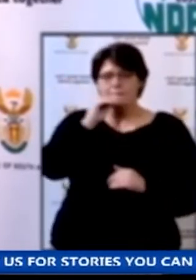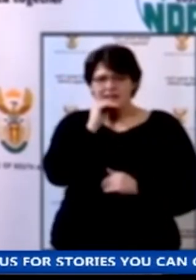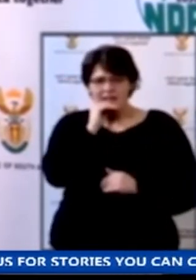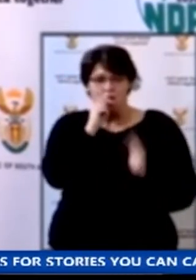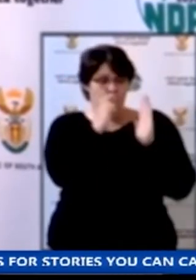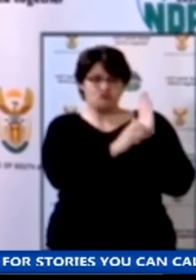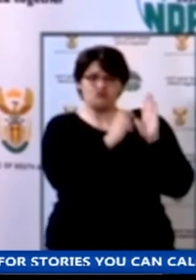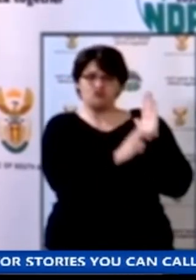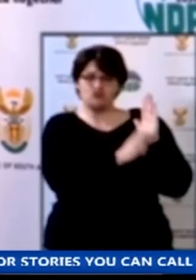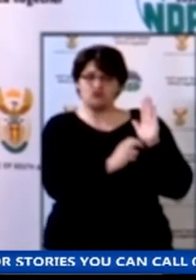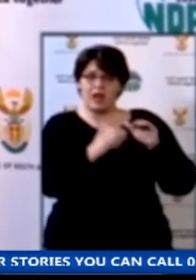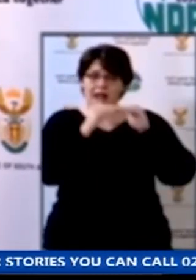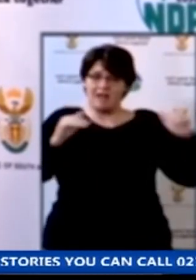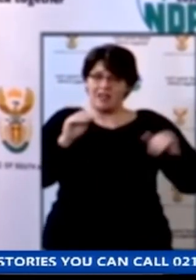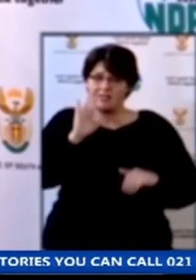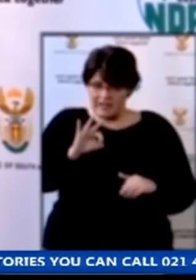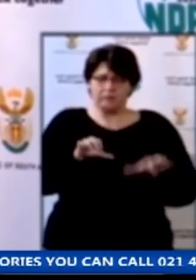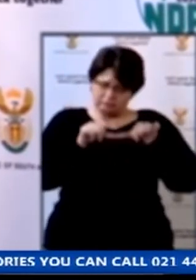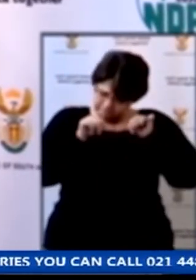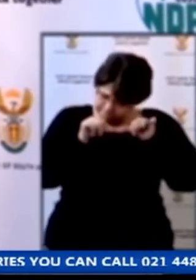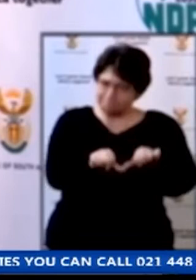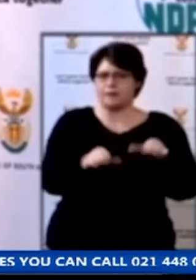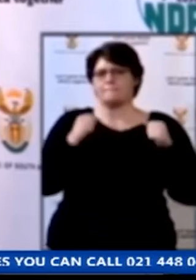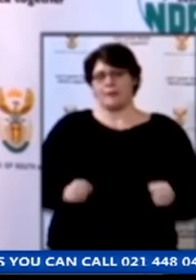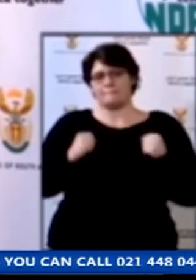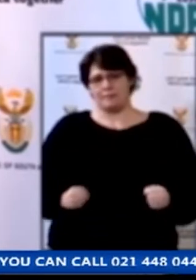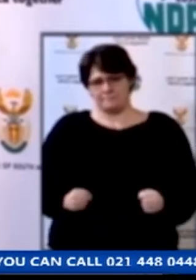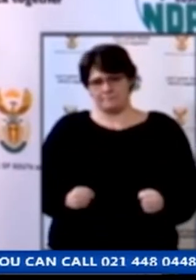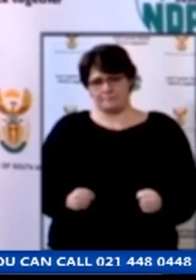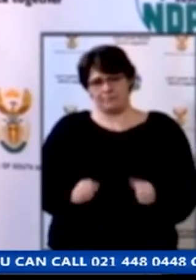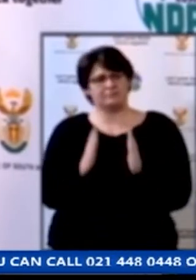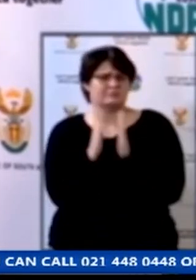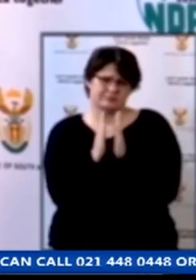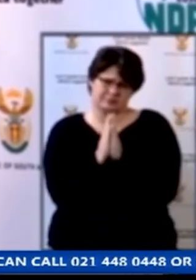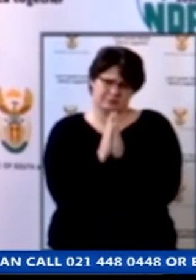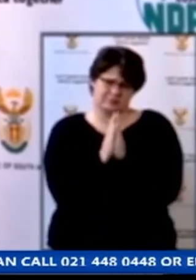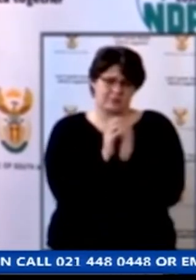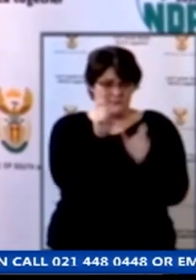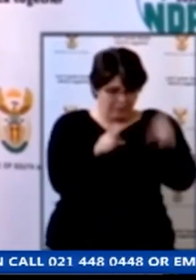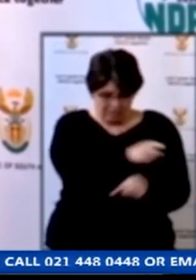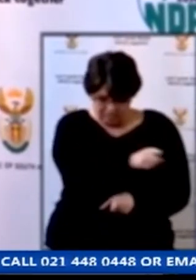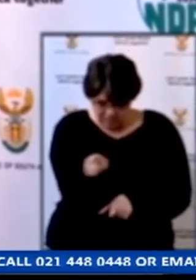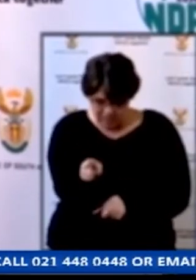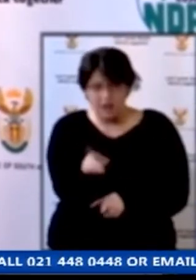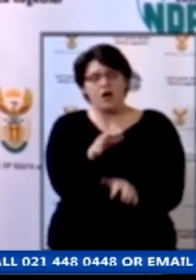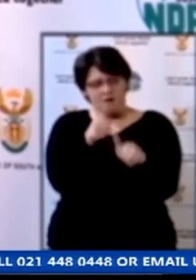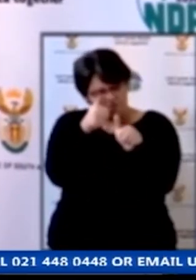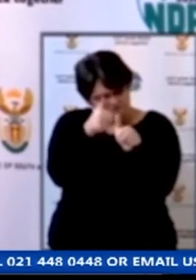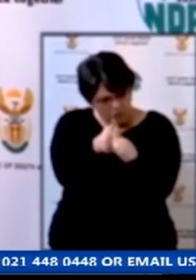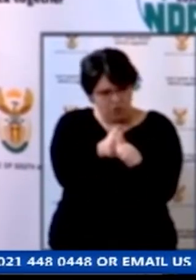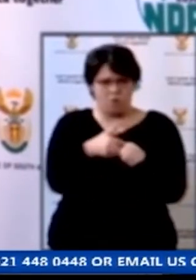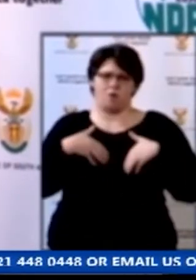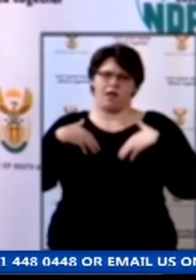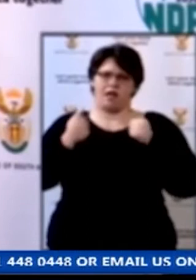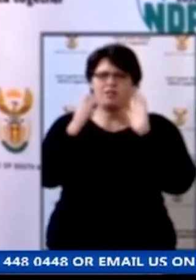and we appeal and urge all our people to observe all the health protocols